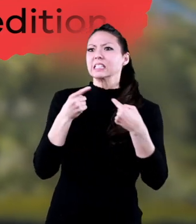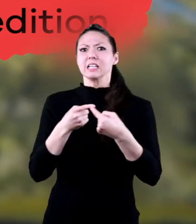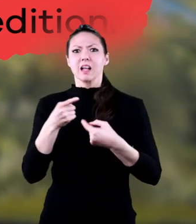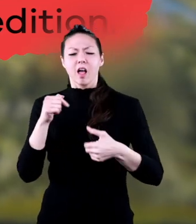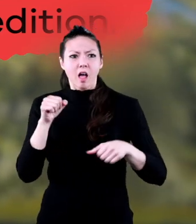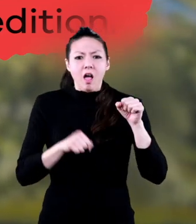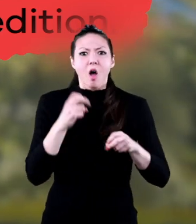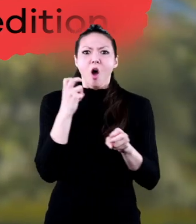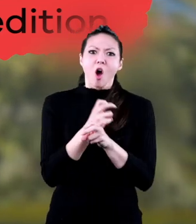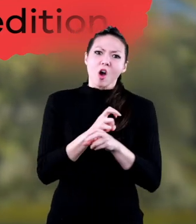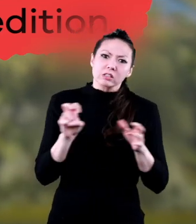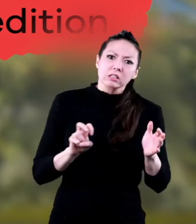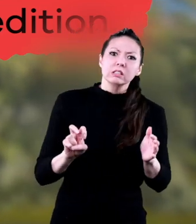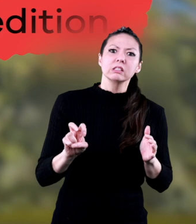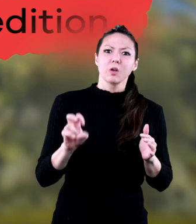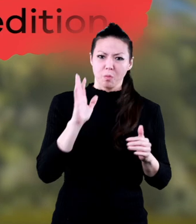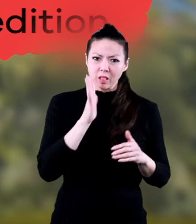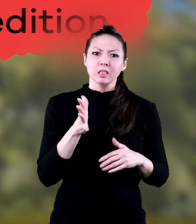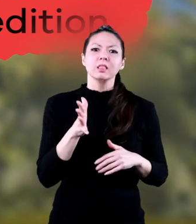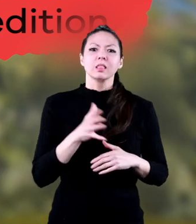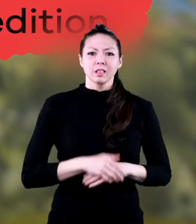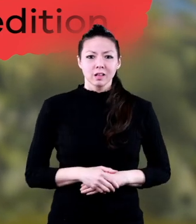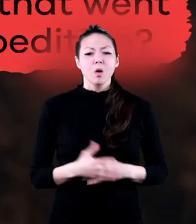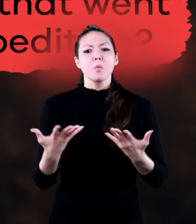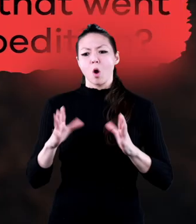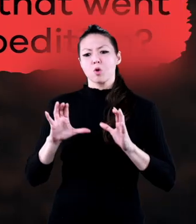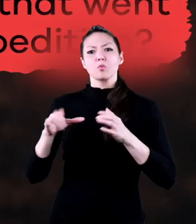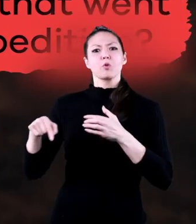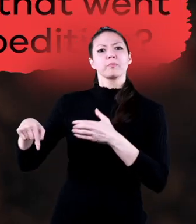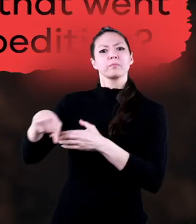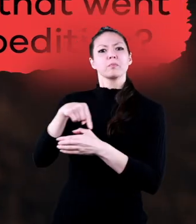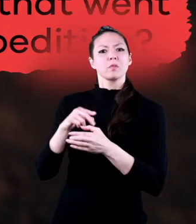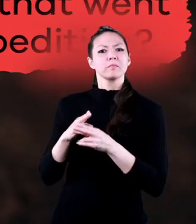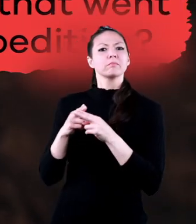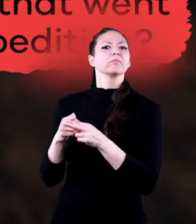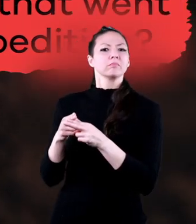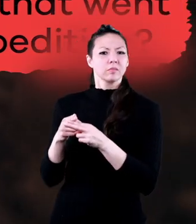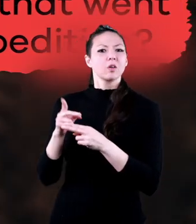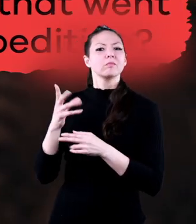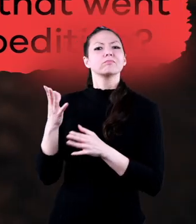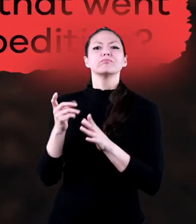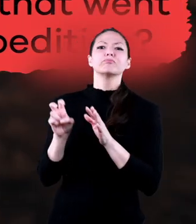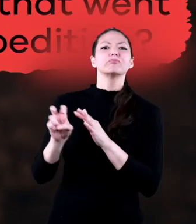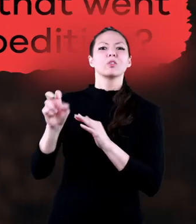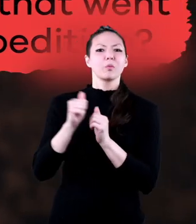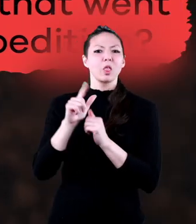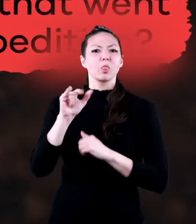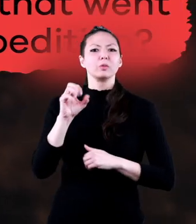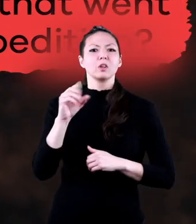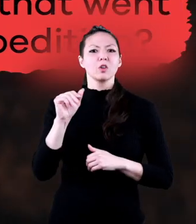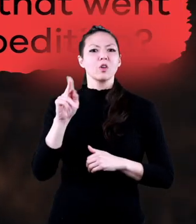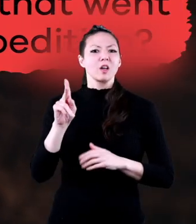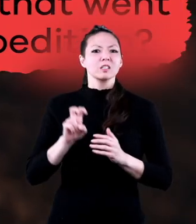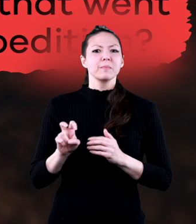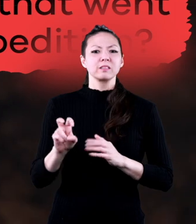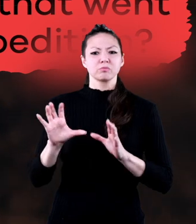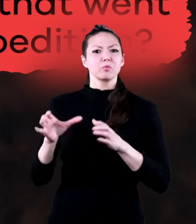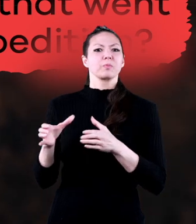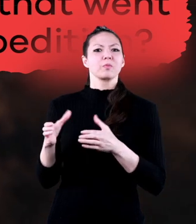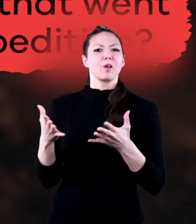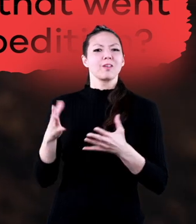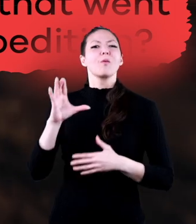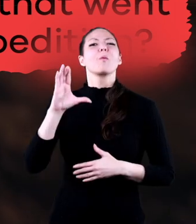much more difficult, if not impossible. What was the group called that went on the Lewis and Clark expedition?